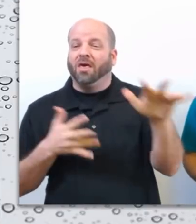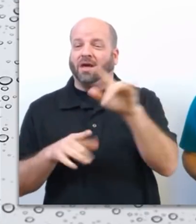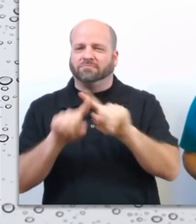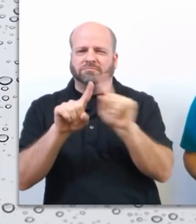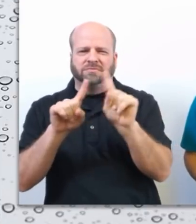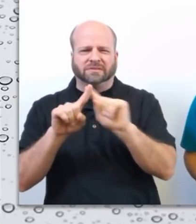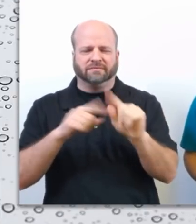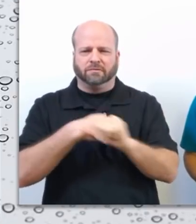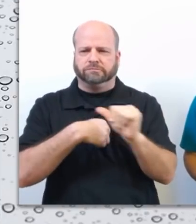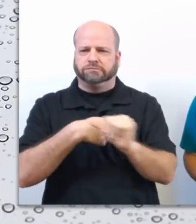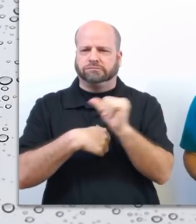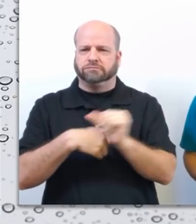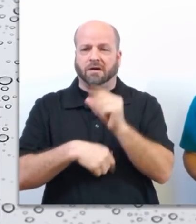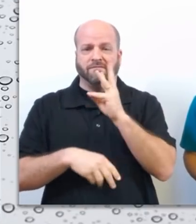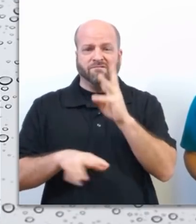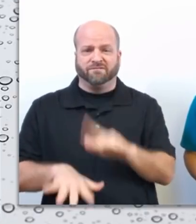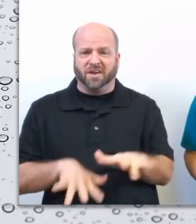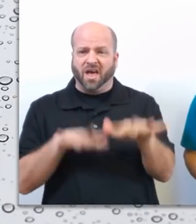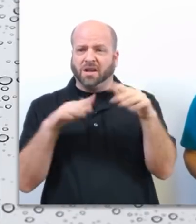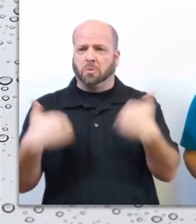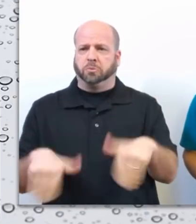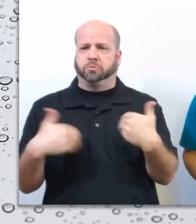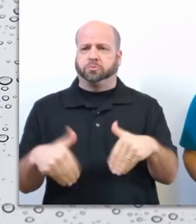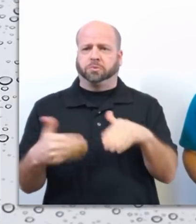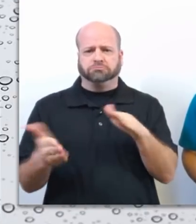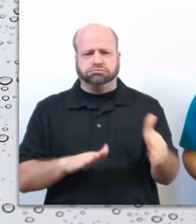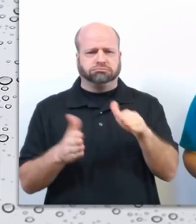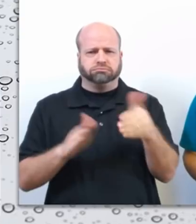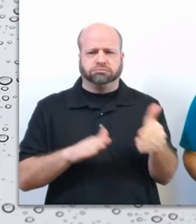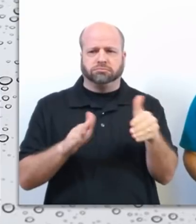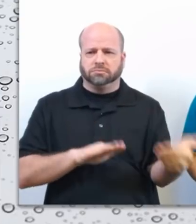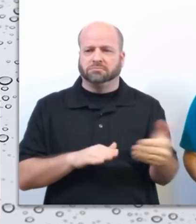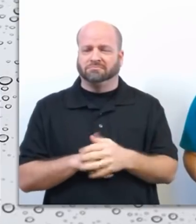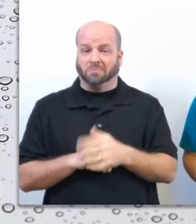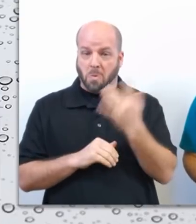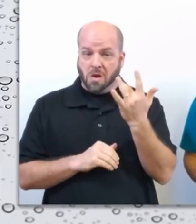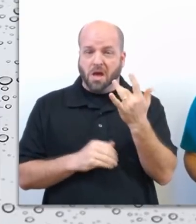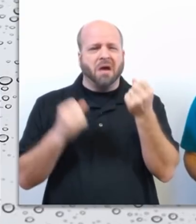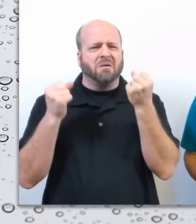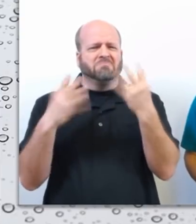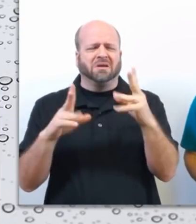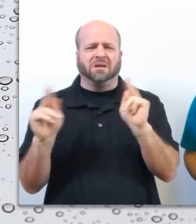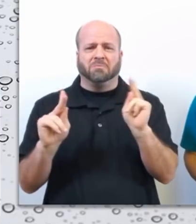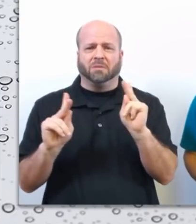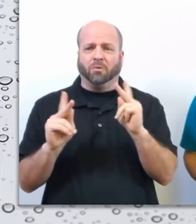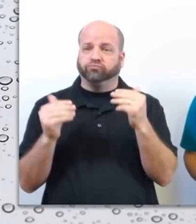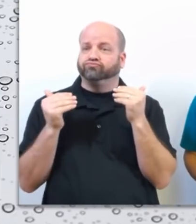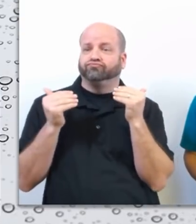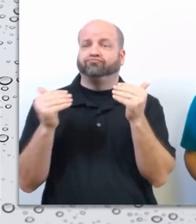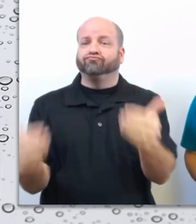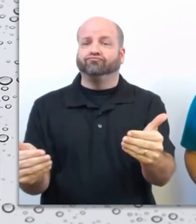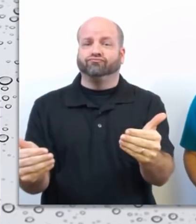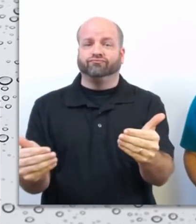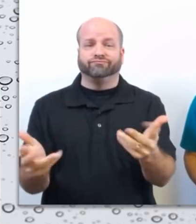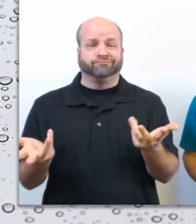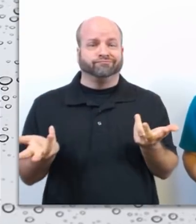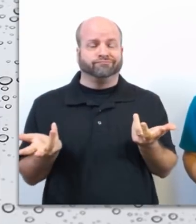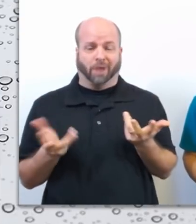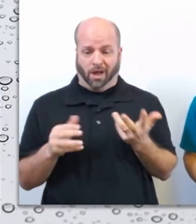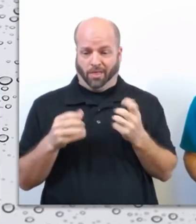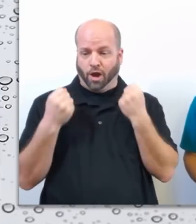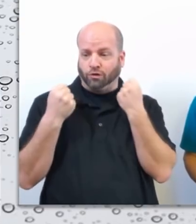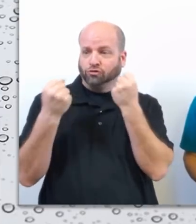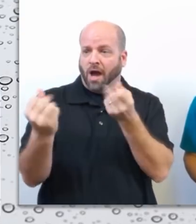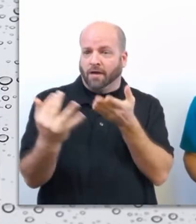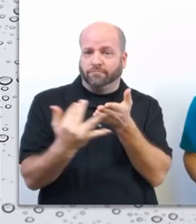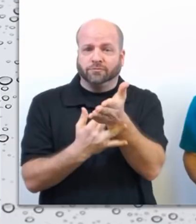flooding is the leading cause of fatalities. Why? Many people end up putting themselves in life-threatening situations by driving